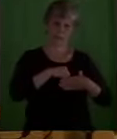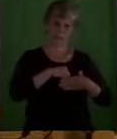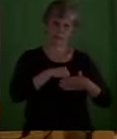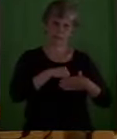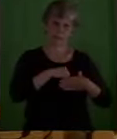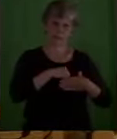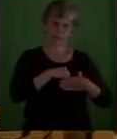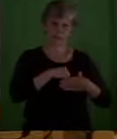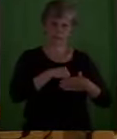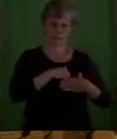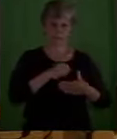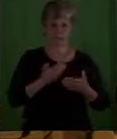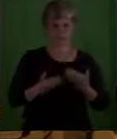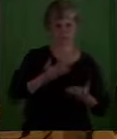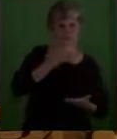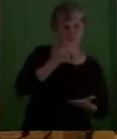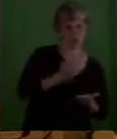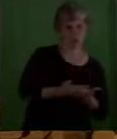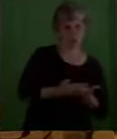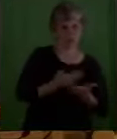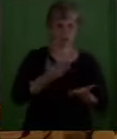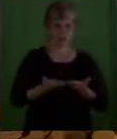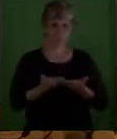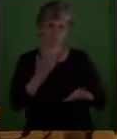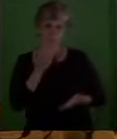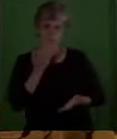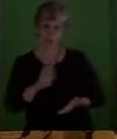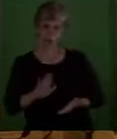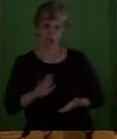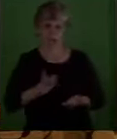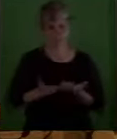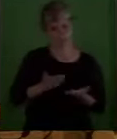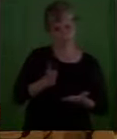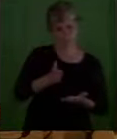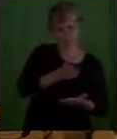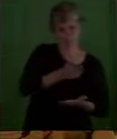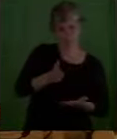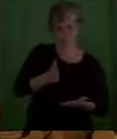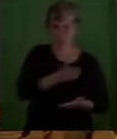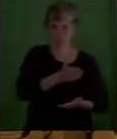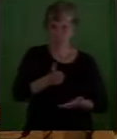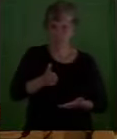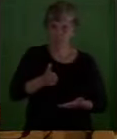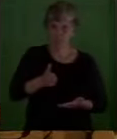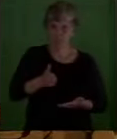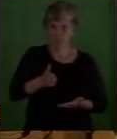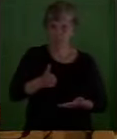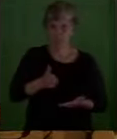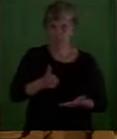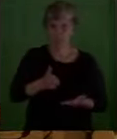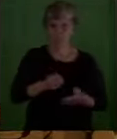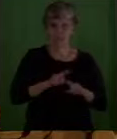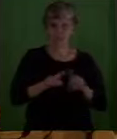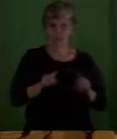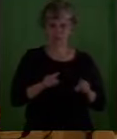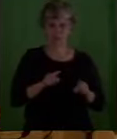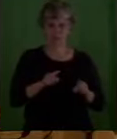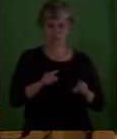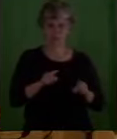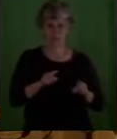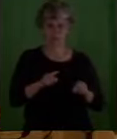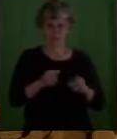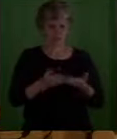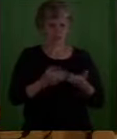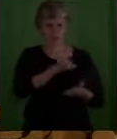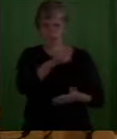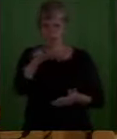be good. It may be bad. It may be in the middle. But writing it down maybe in a